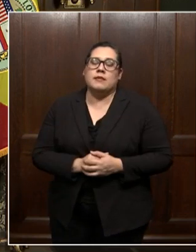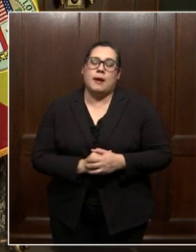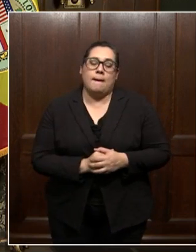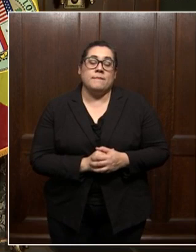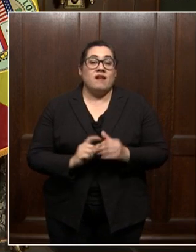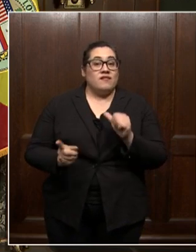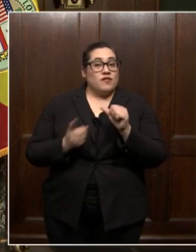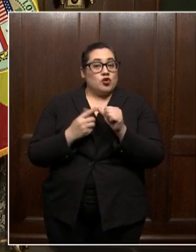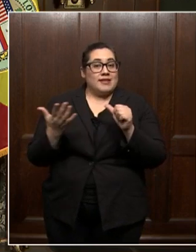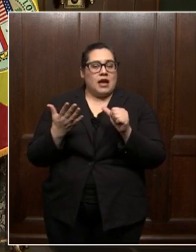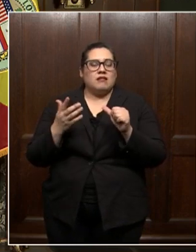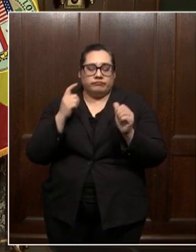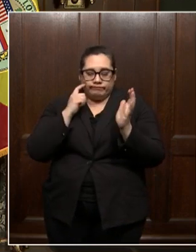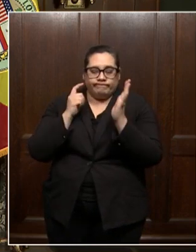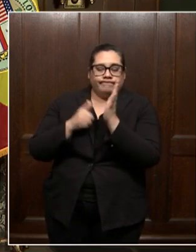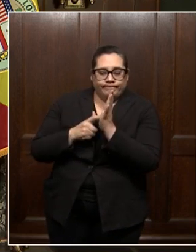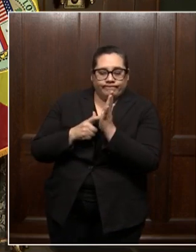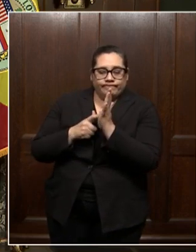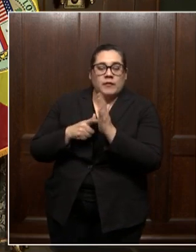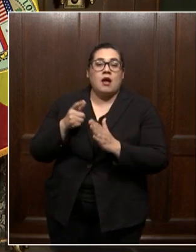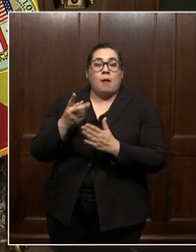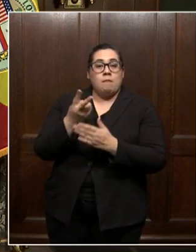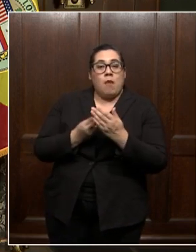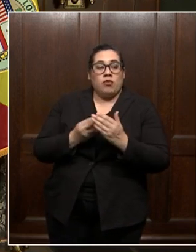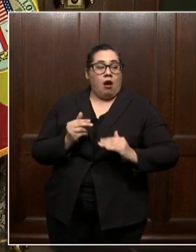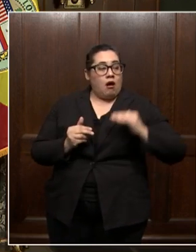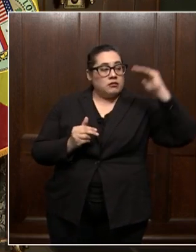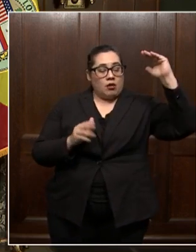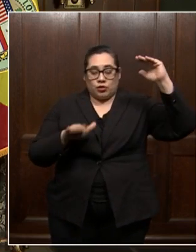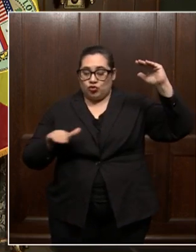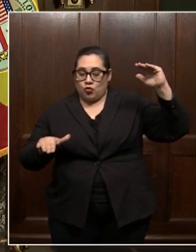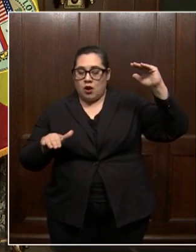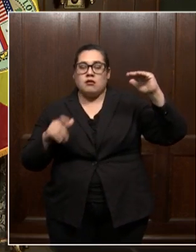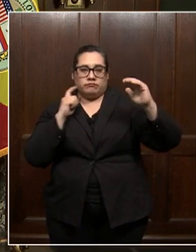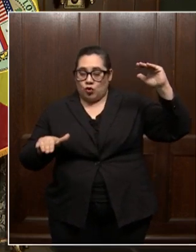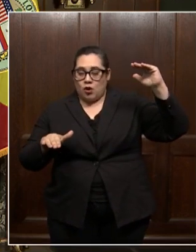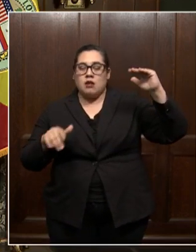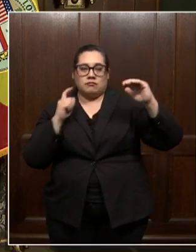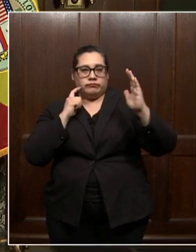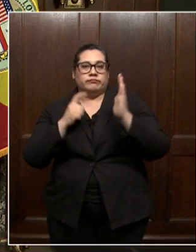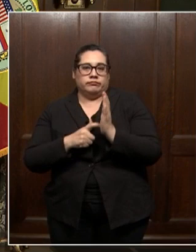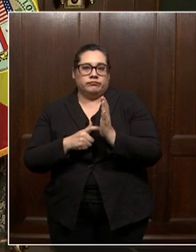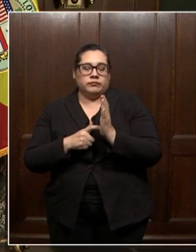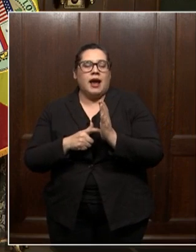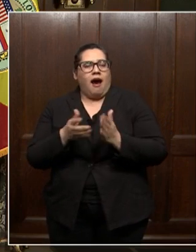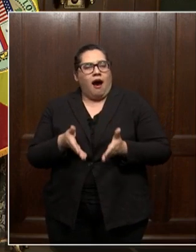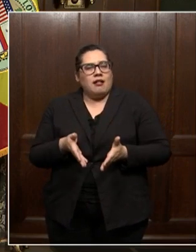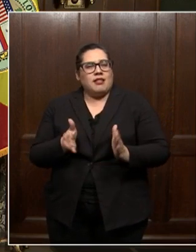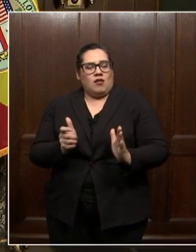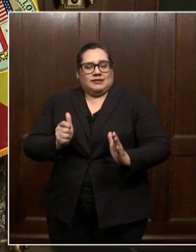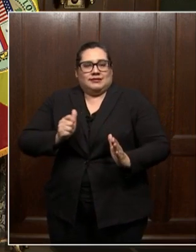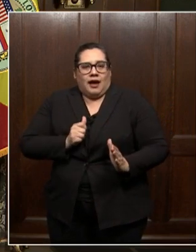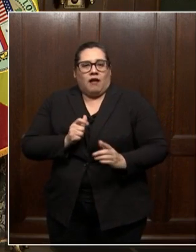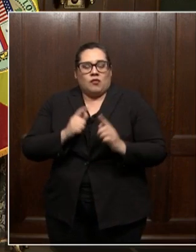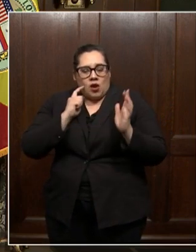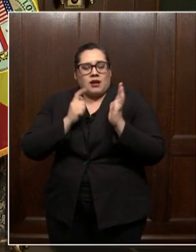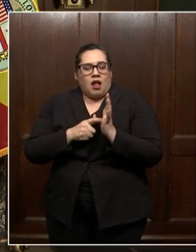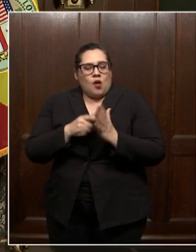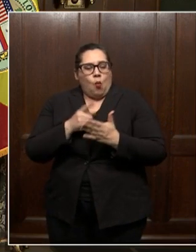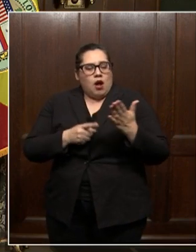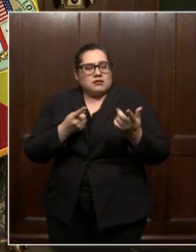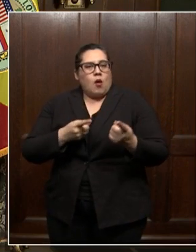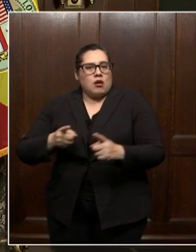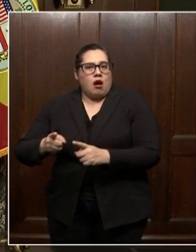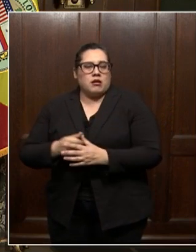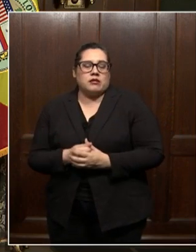The first thing is acknowledgement for both adults and children. Allowing ourselves to acknowledge what's